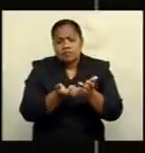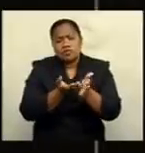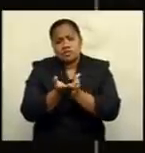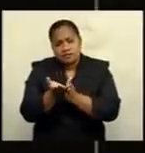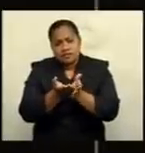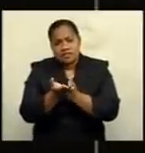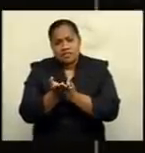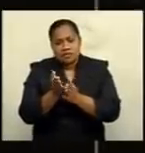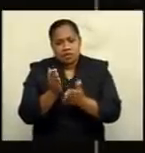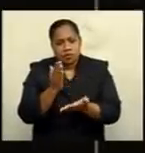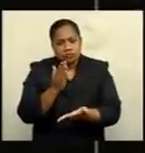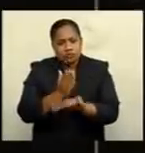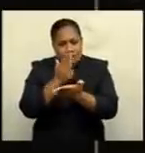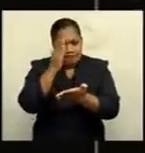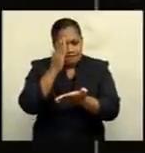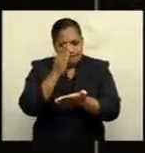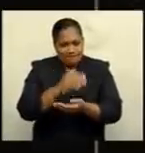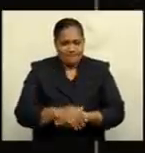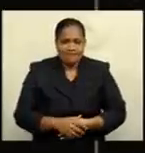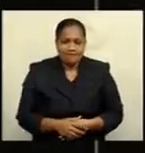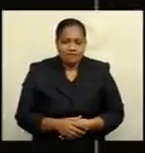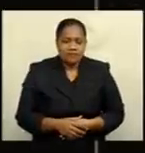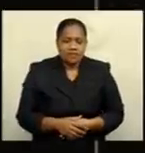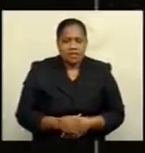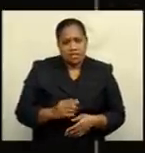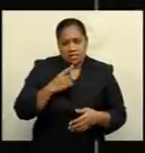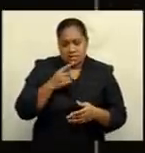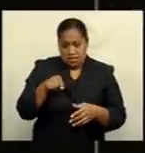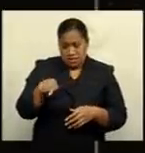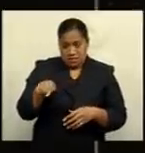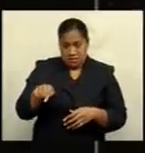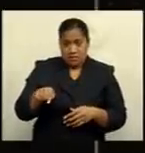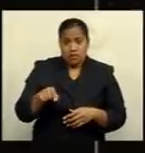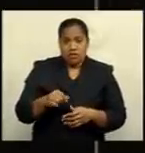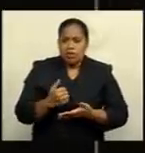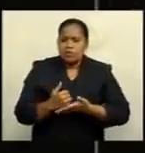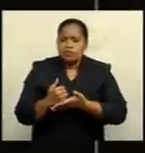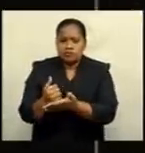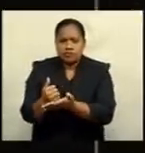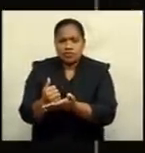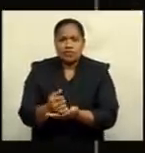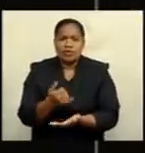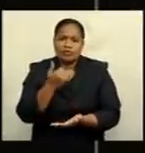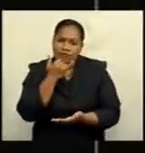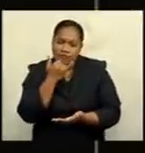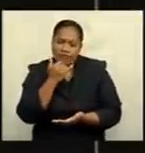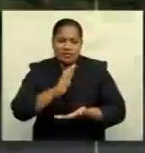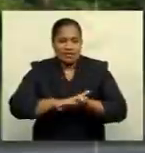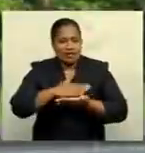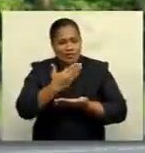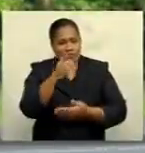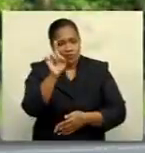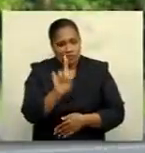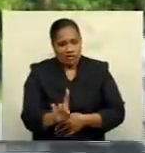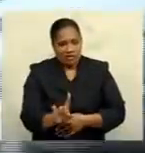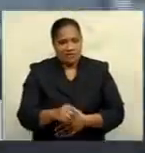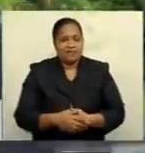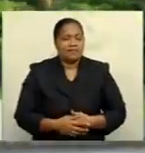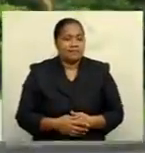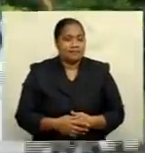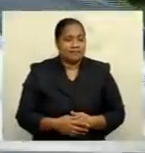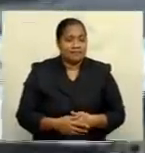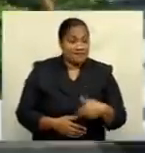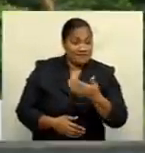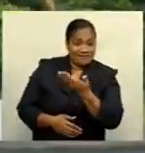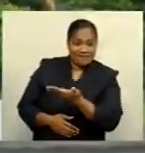to be ceased. Koroyi Tandulala reports the institute was assisted with mobile phones and laptops today. The Pacific